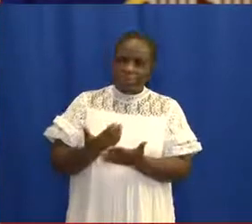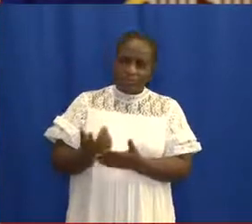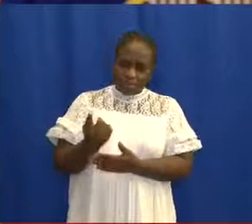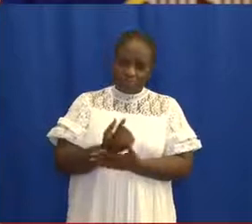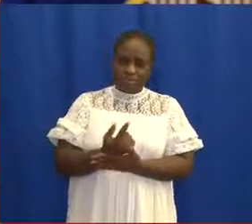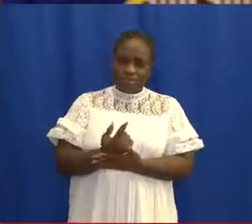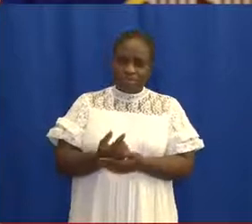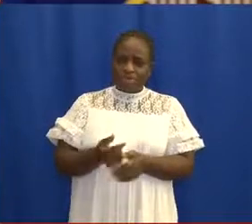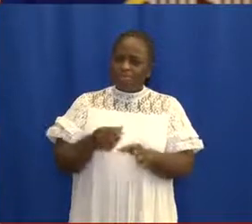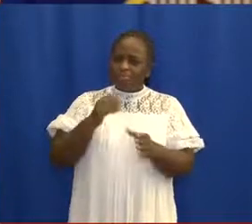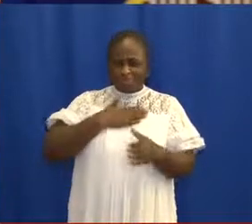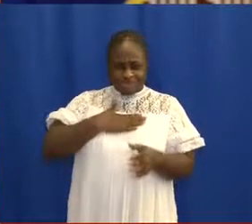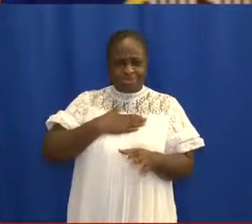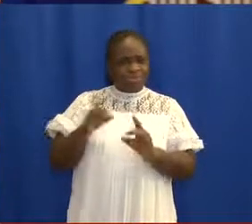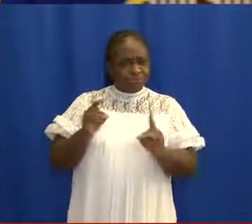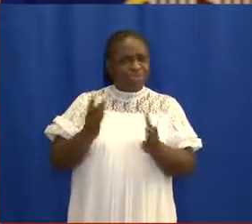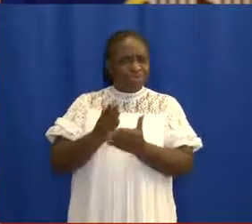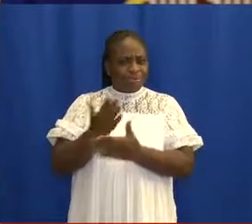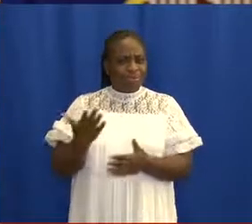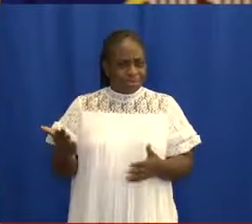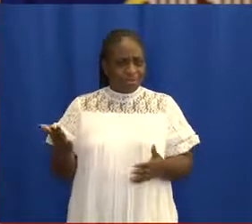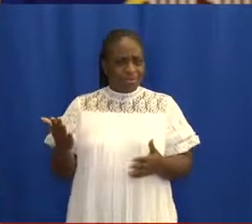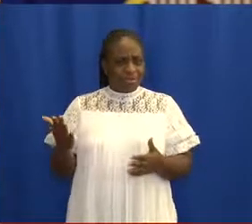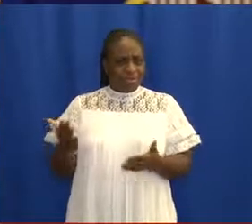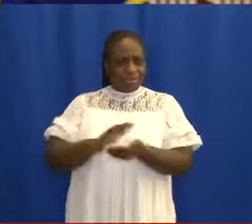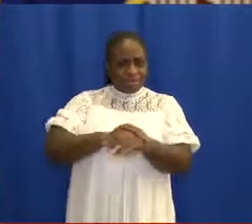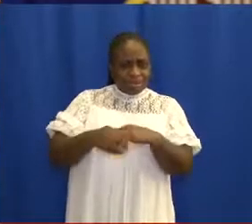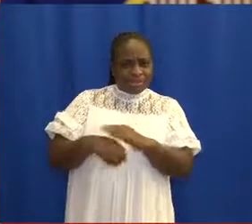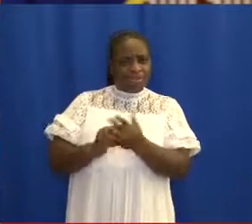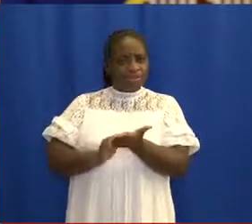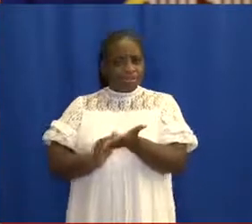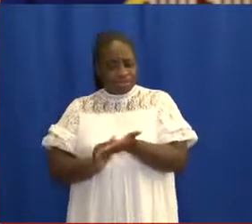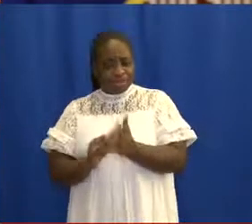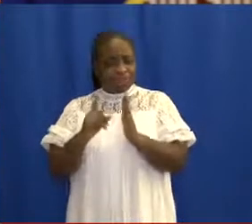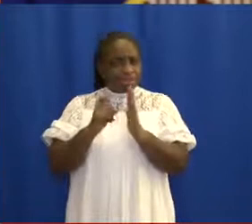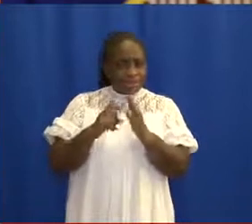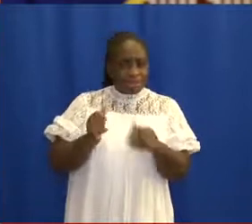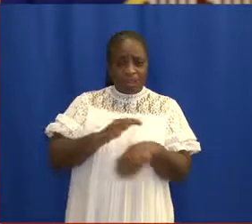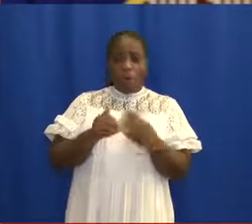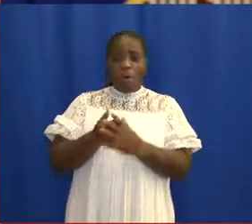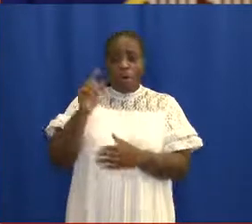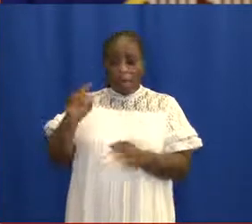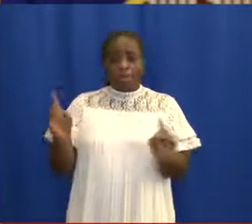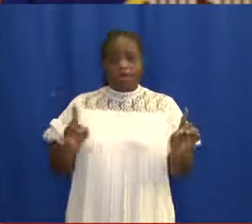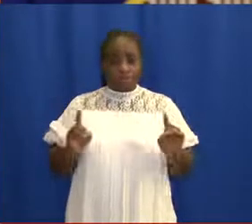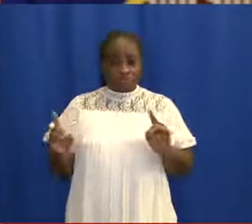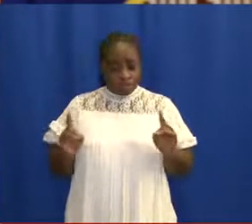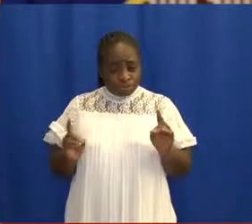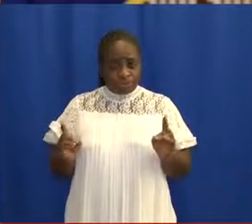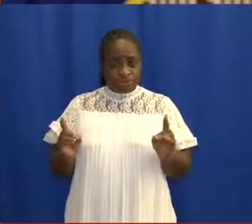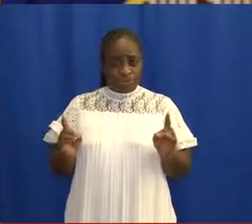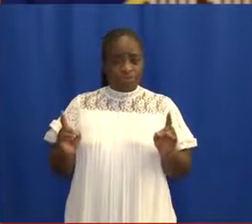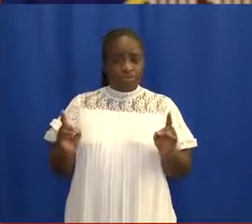to enforce to the letter the protocols relating to attendance, i.e. the two hour duration,